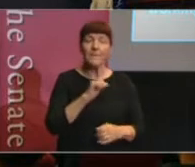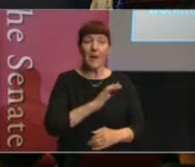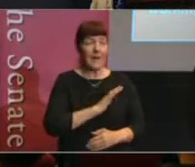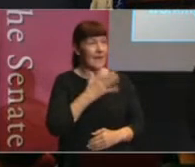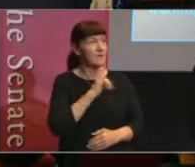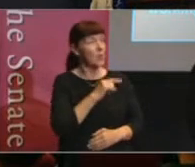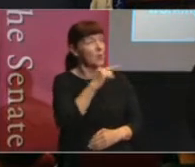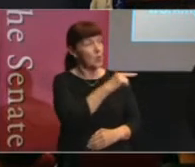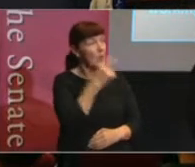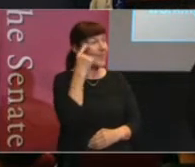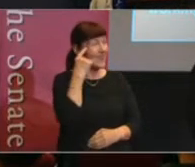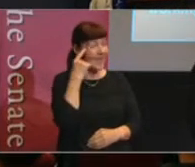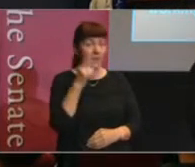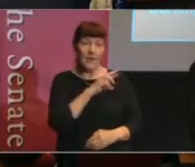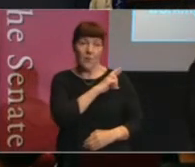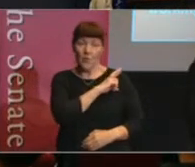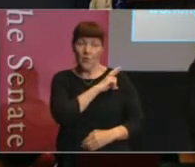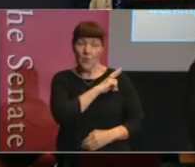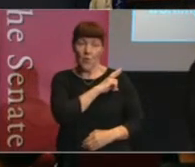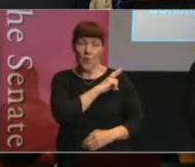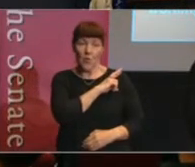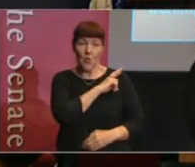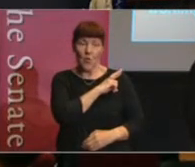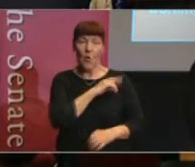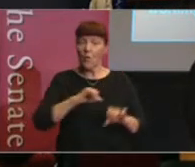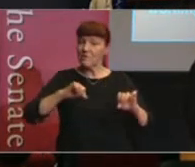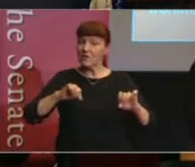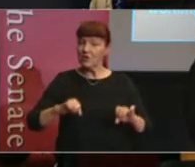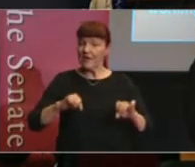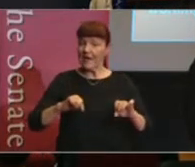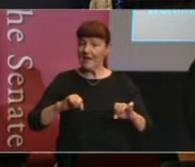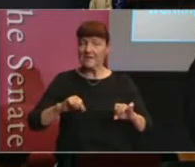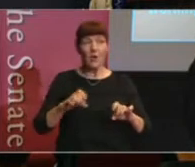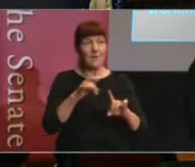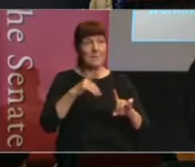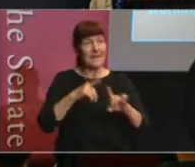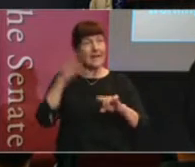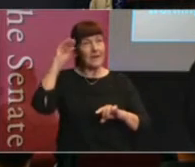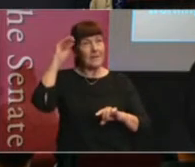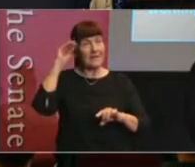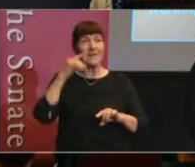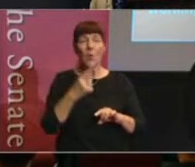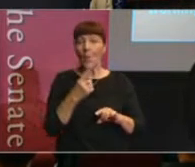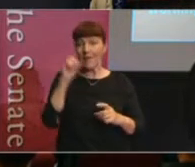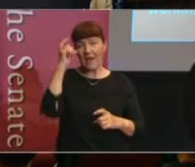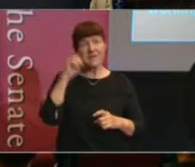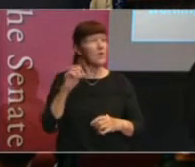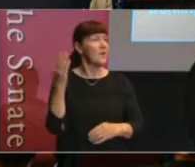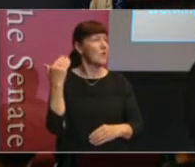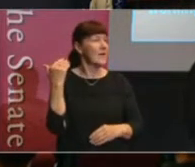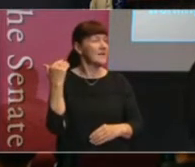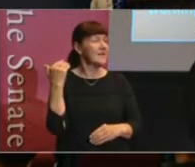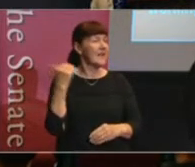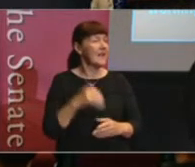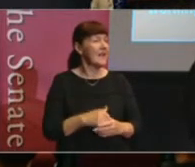about the role of chairs of certain committees. And the one that concerned me recently was